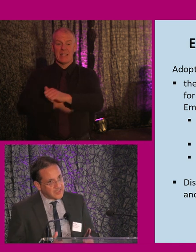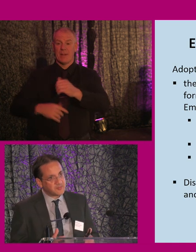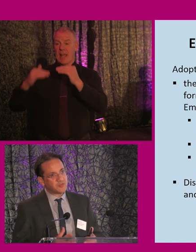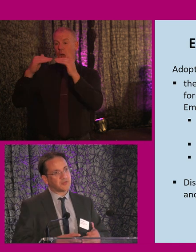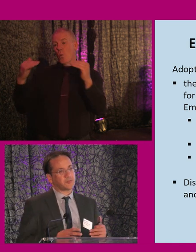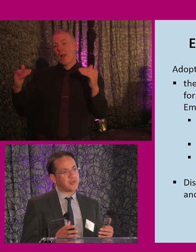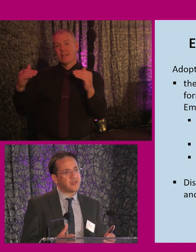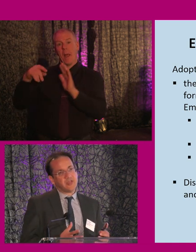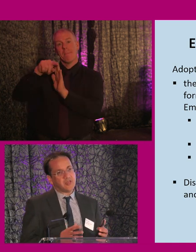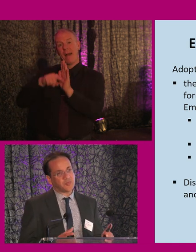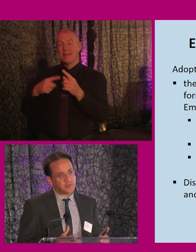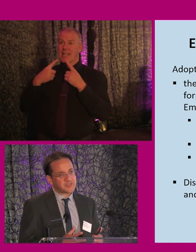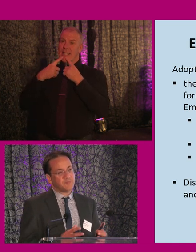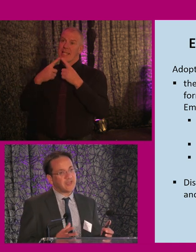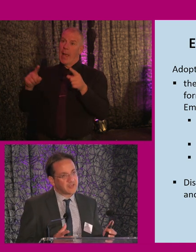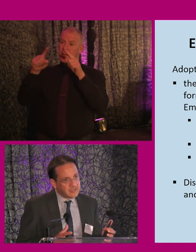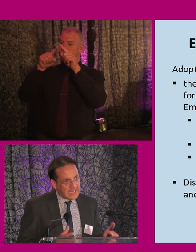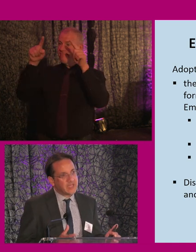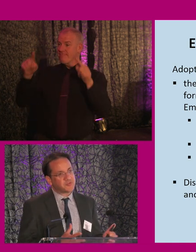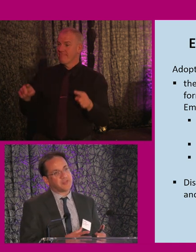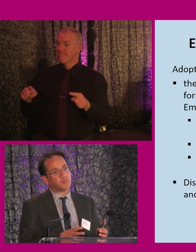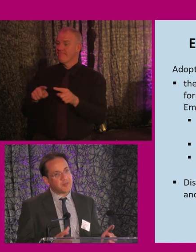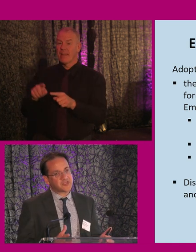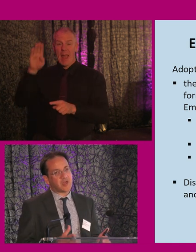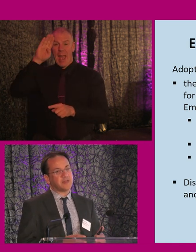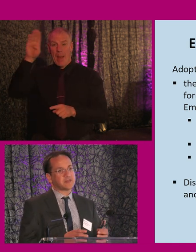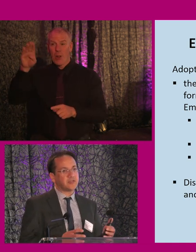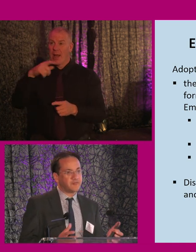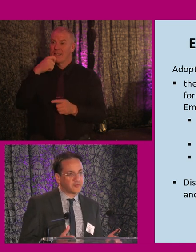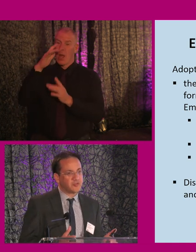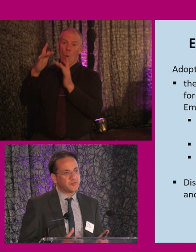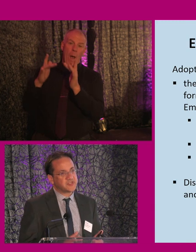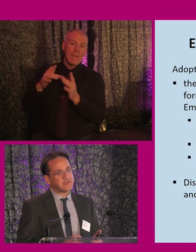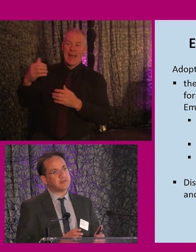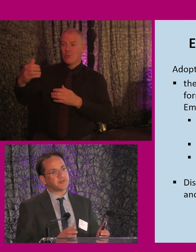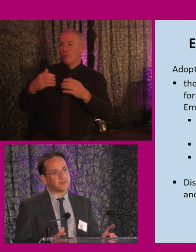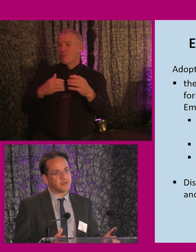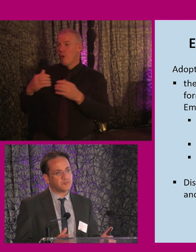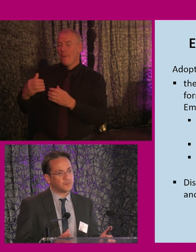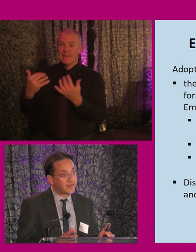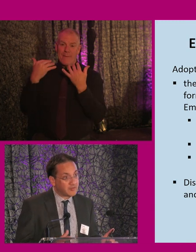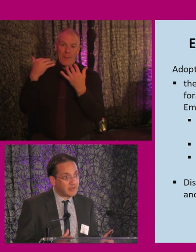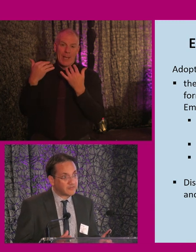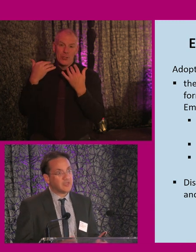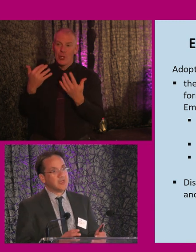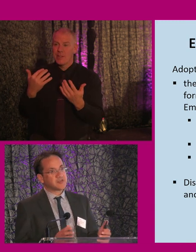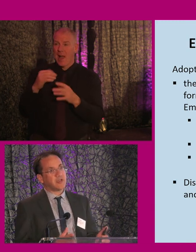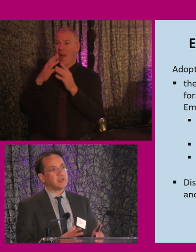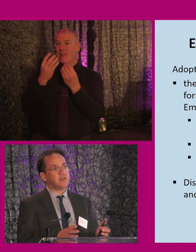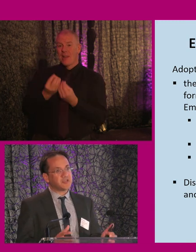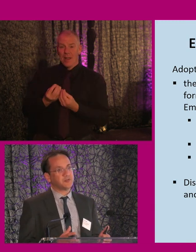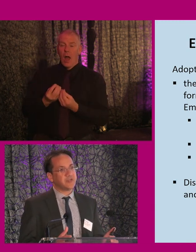policy statements where employers make claims on their websites and their recruitment materials and whatever else